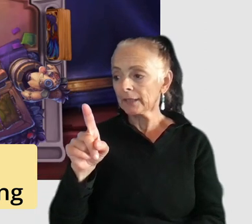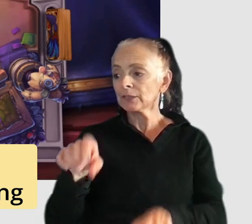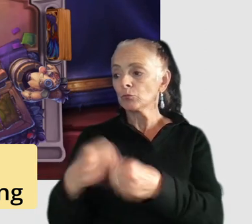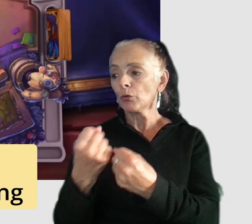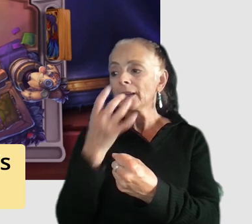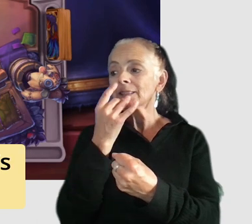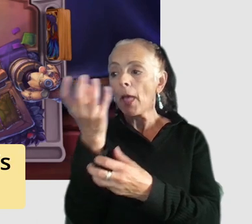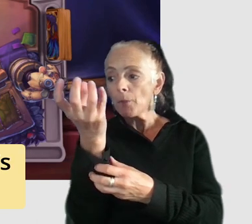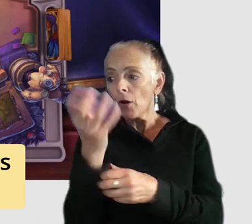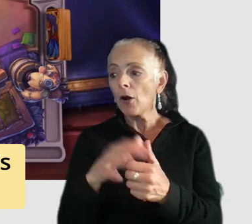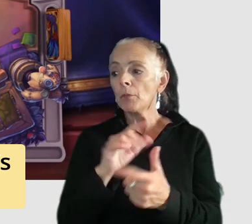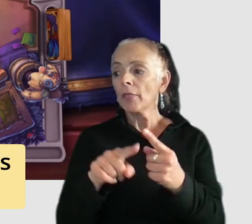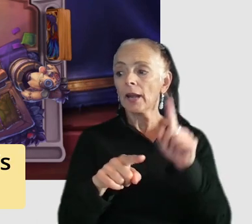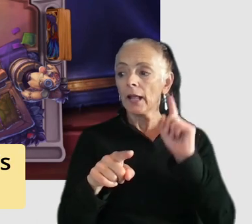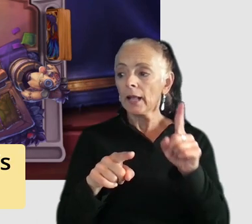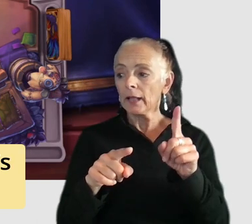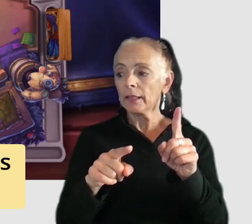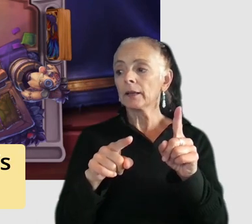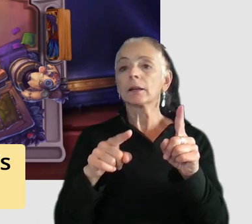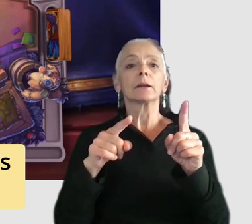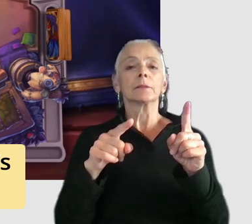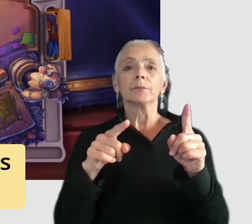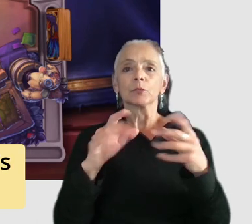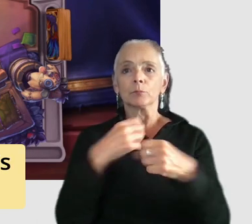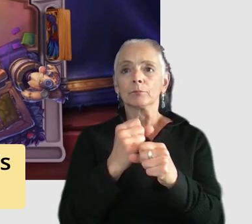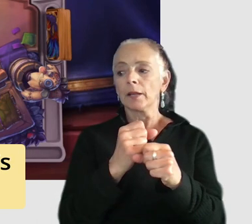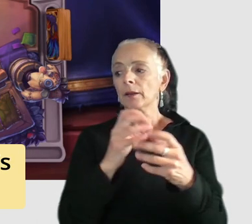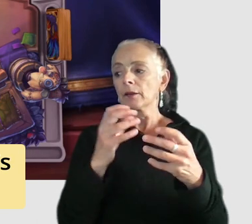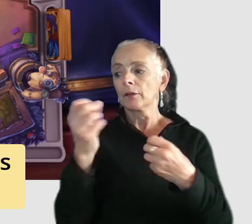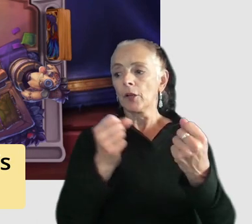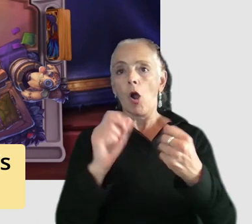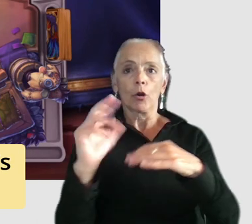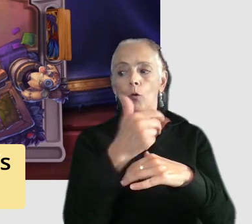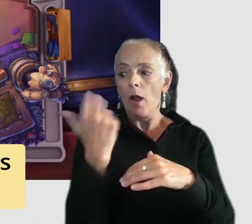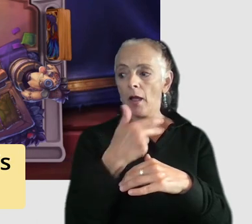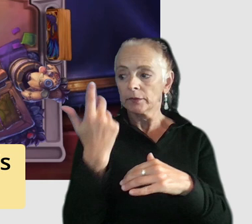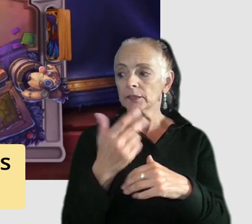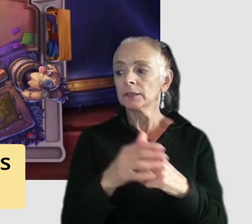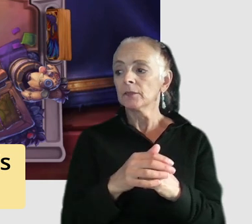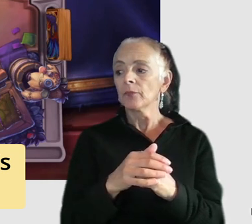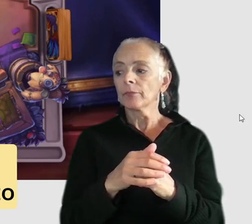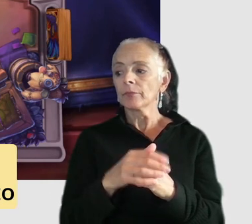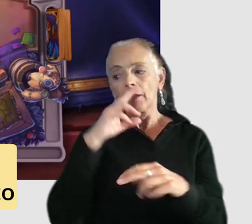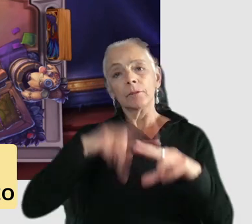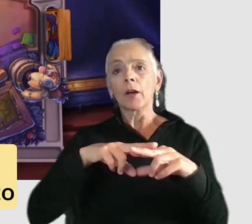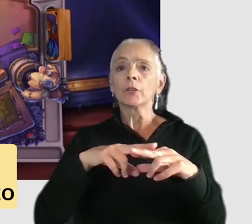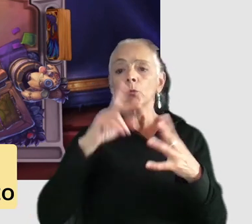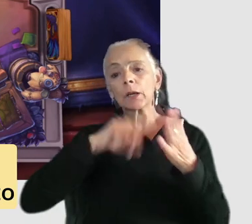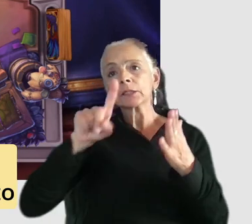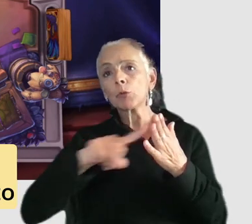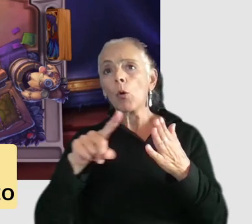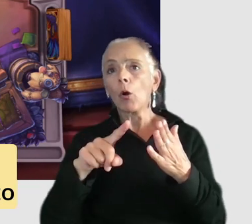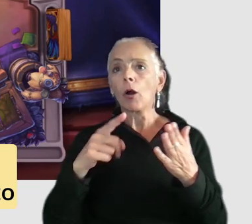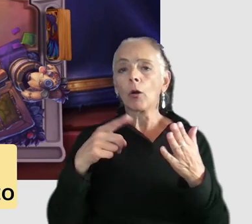and then clicking on the carousel to make the car go around um so it's a fun thing to explore and click on while you're waiting for your opponent to